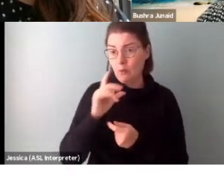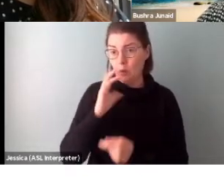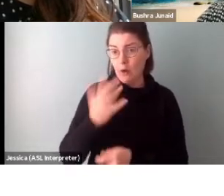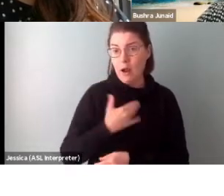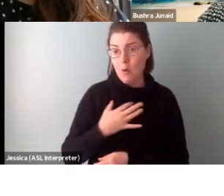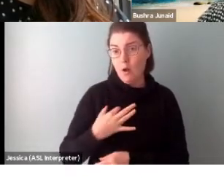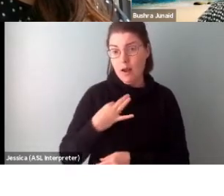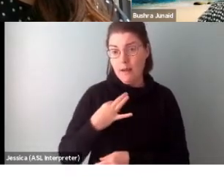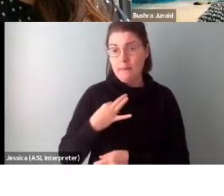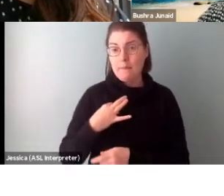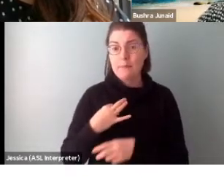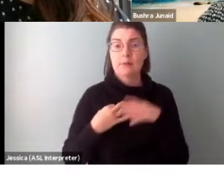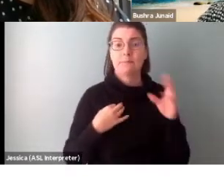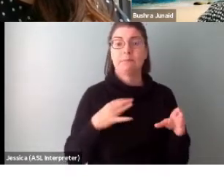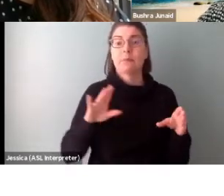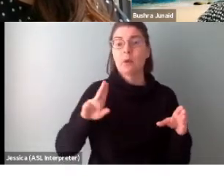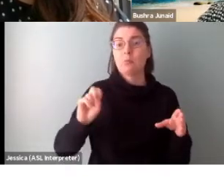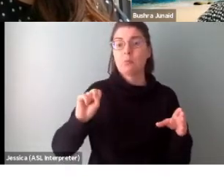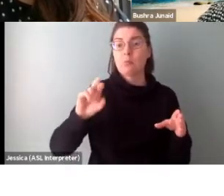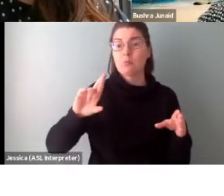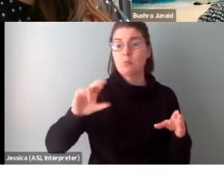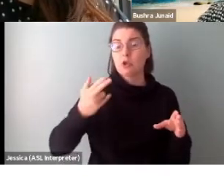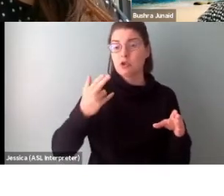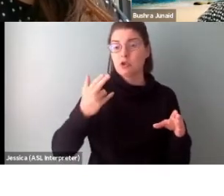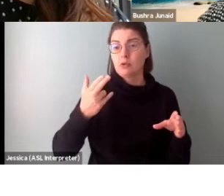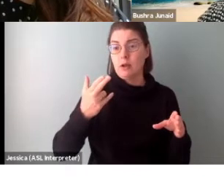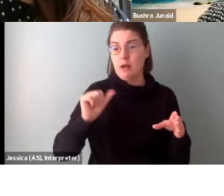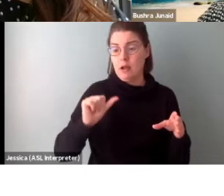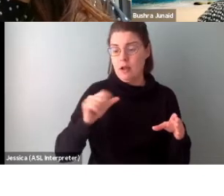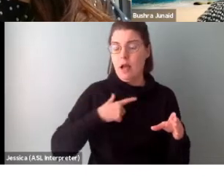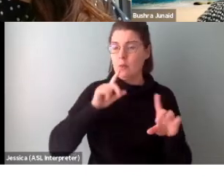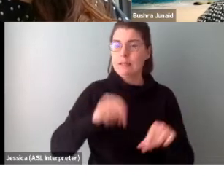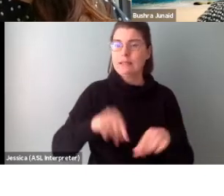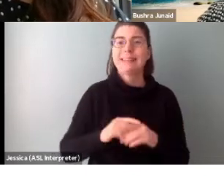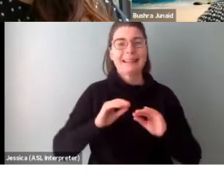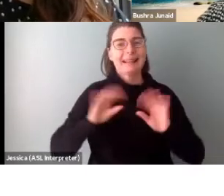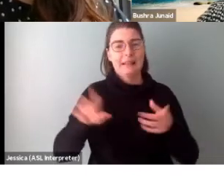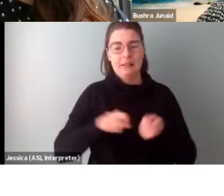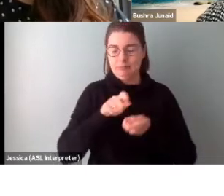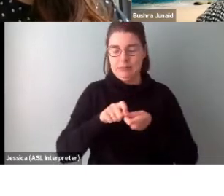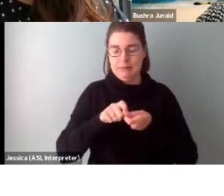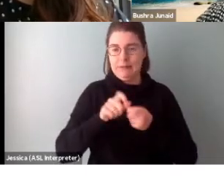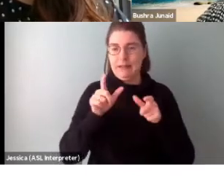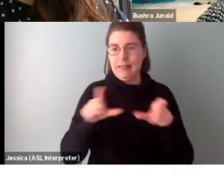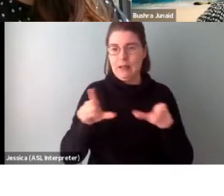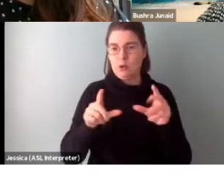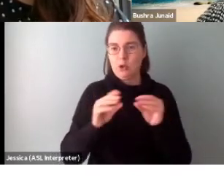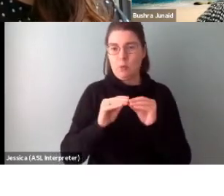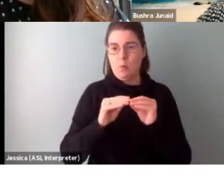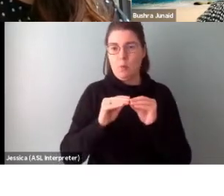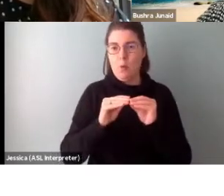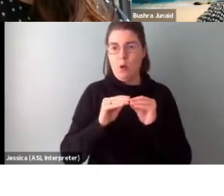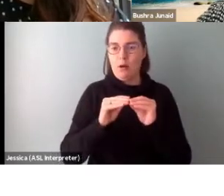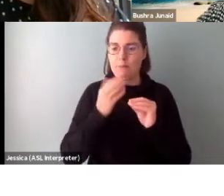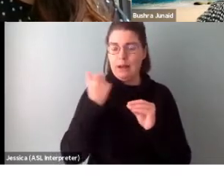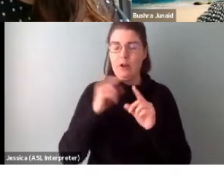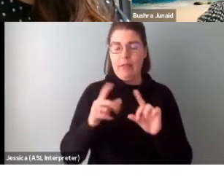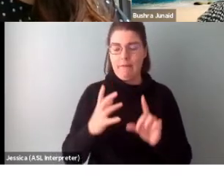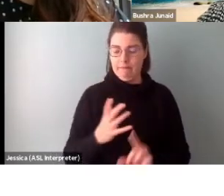I'll take that one. So we would say that clear and concise language is better than overly formal